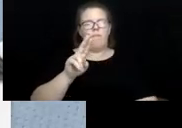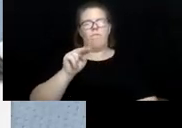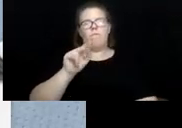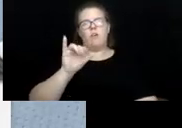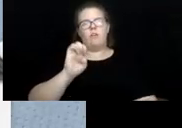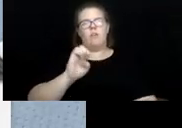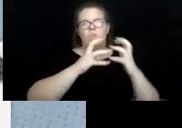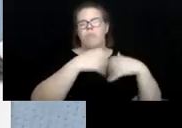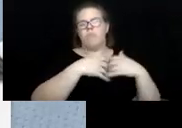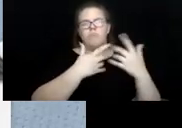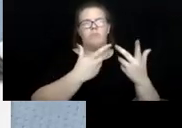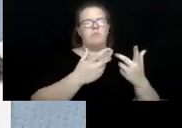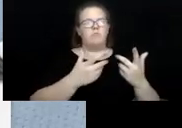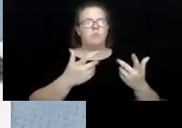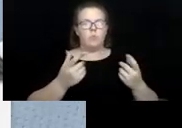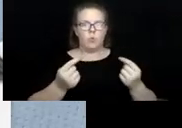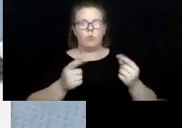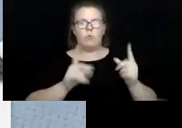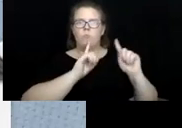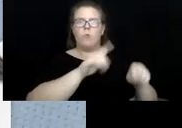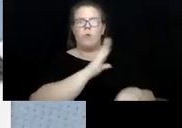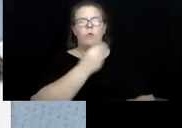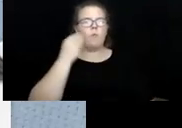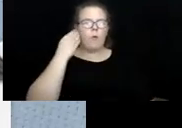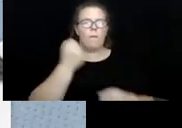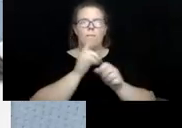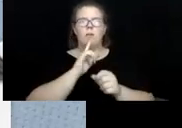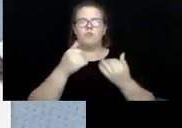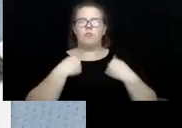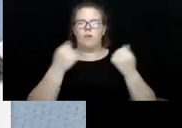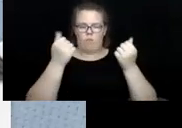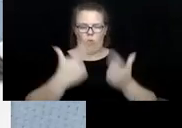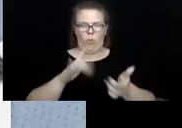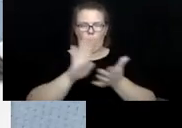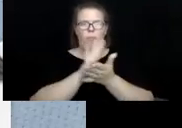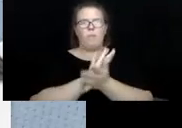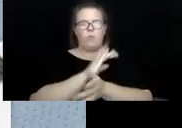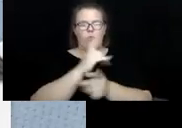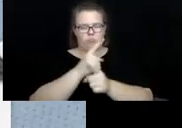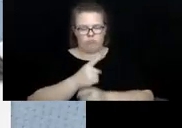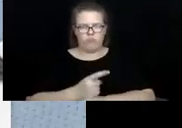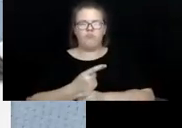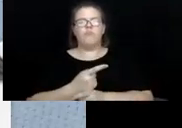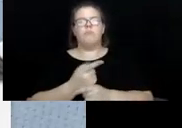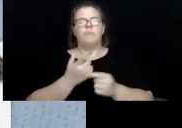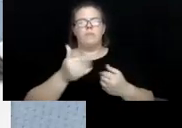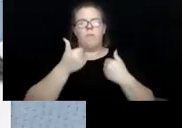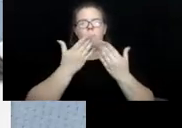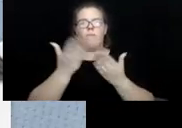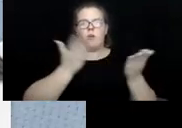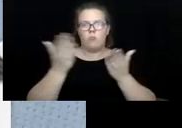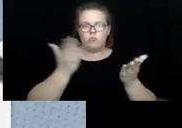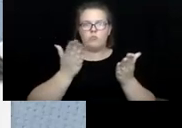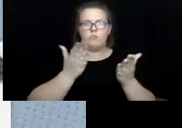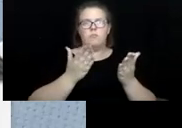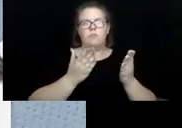able to go to their home, make sure that we had all the necessary paperwork to get that service, uh, to get their